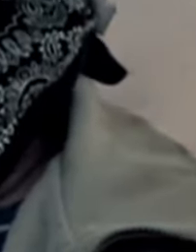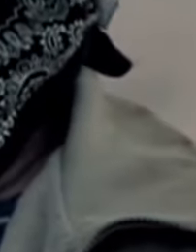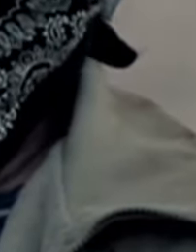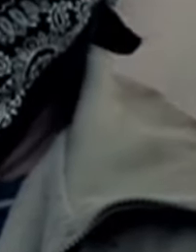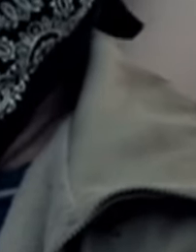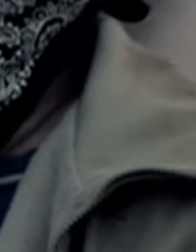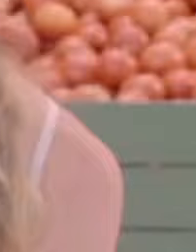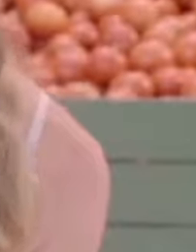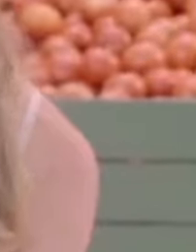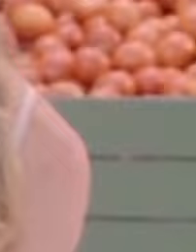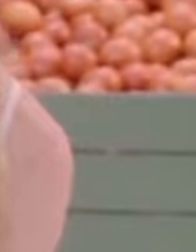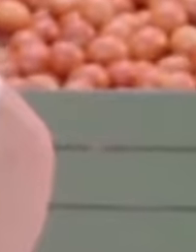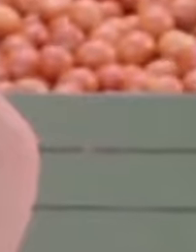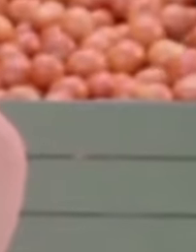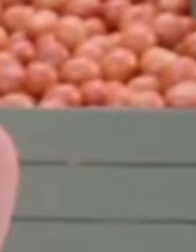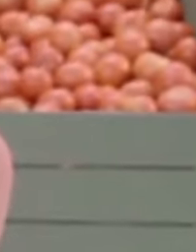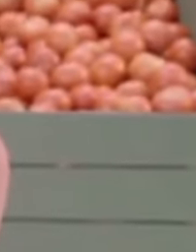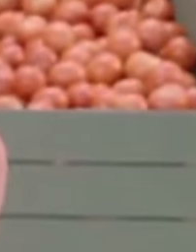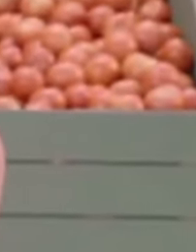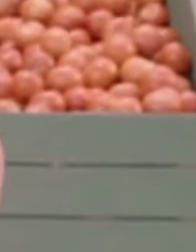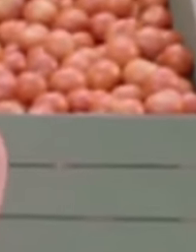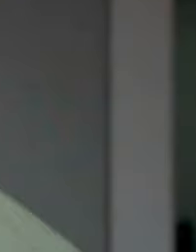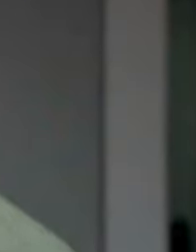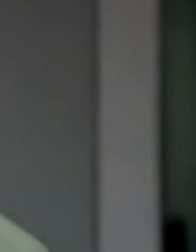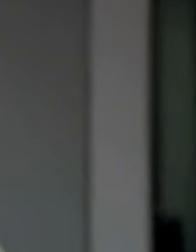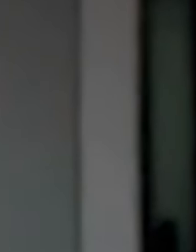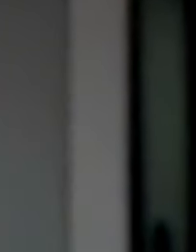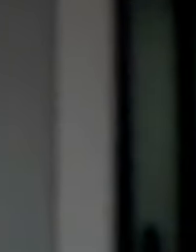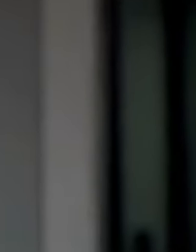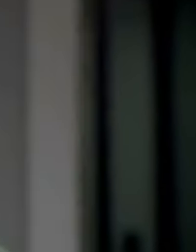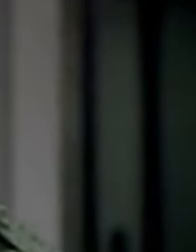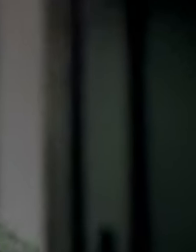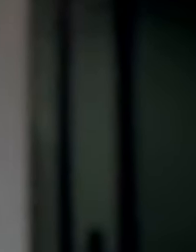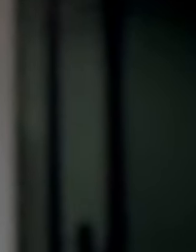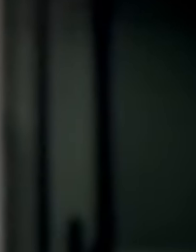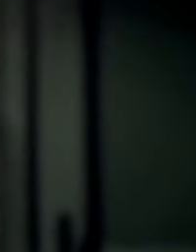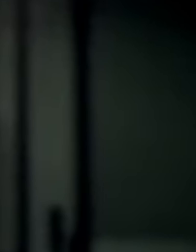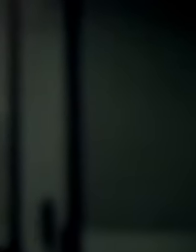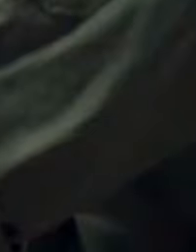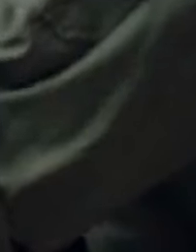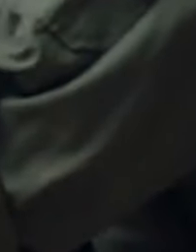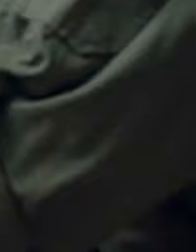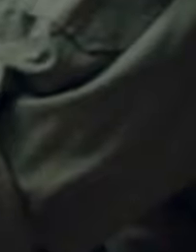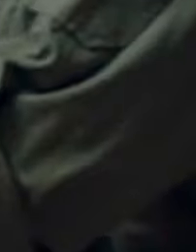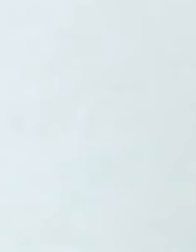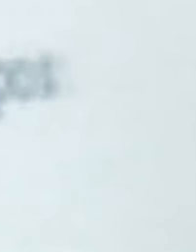frontiers, for new stories. Because that is who we are.